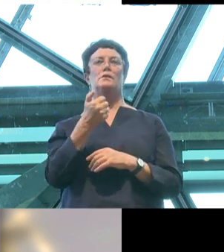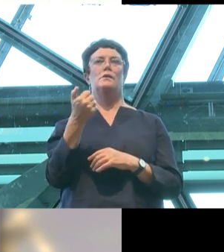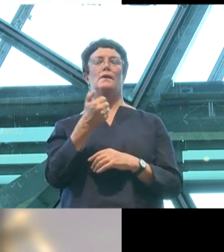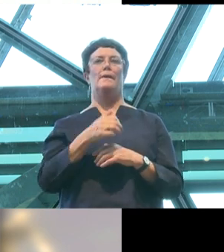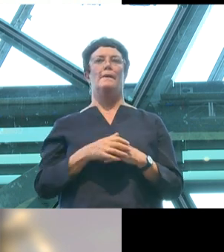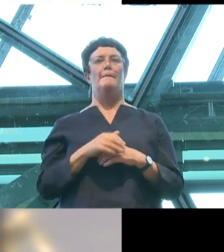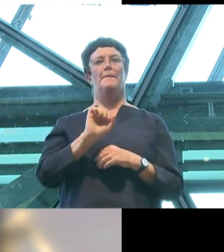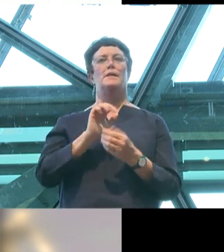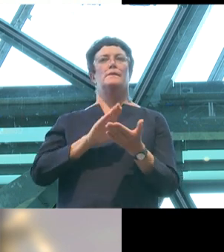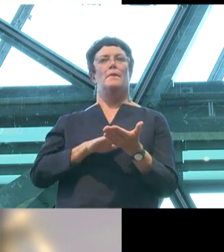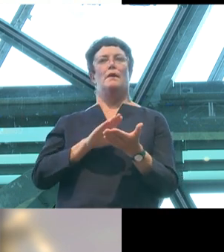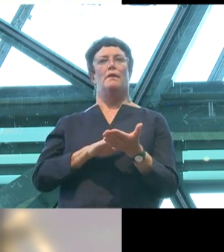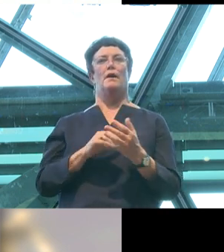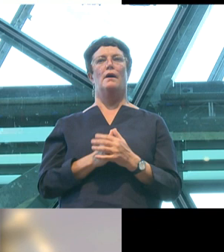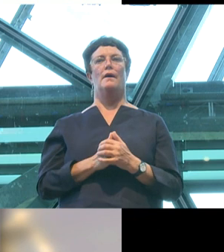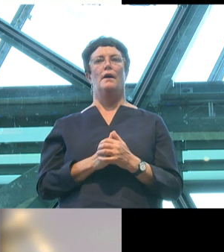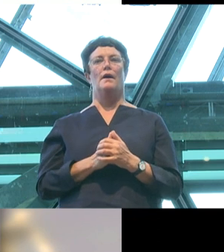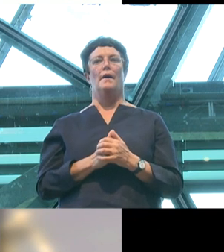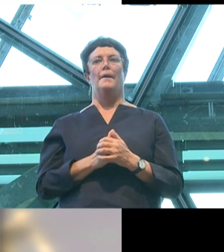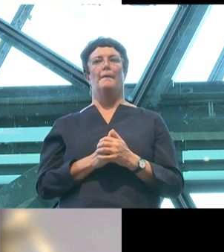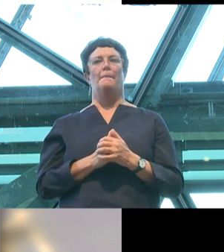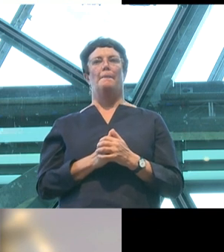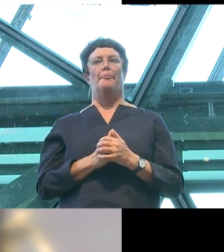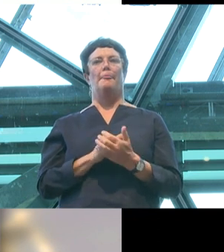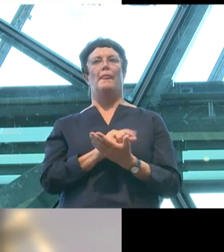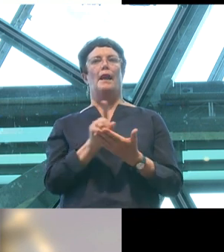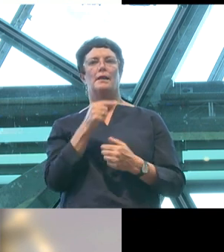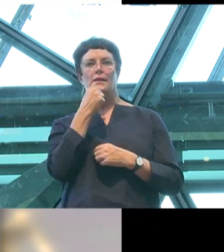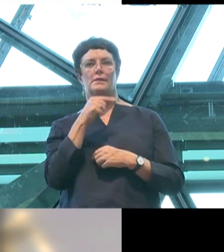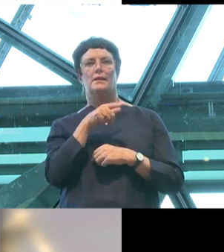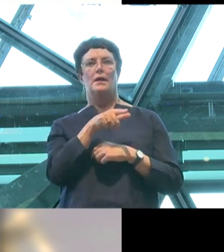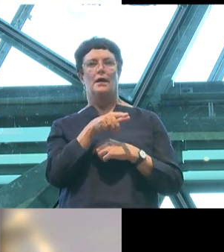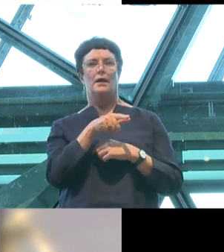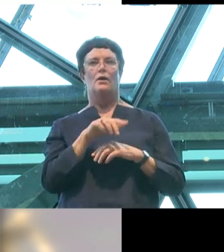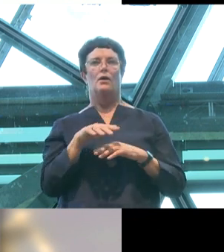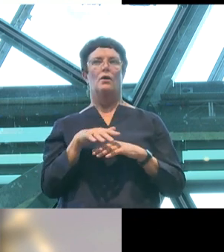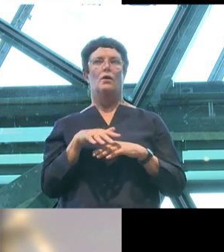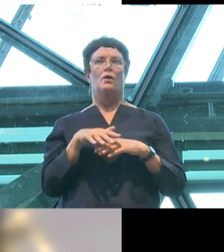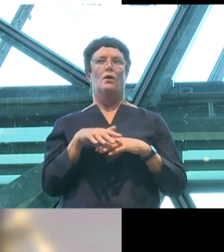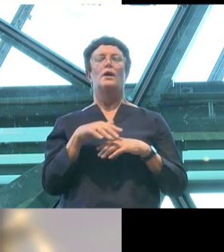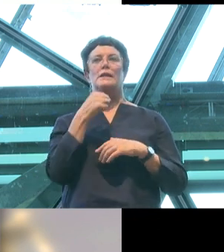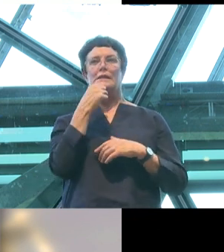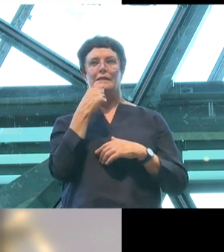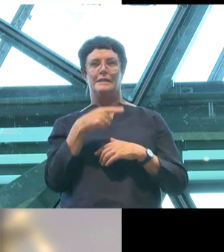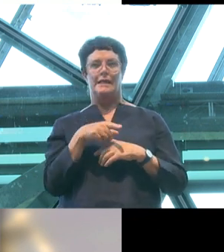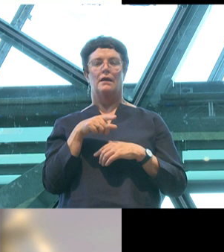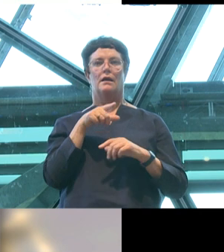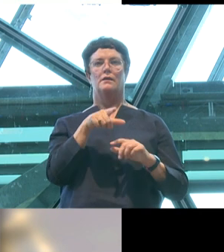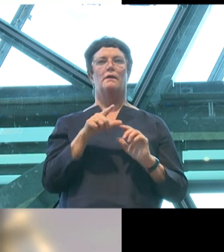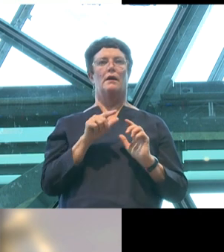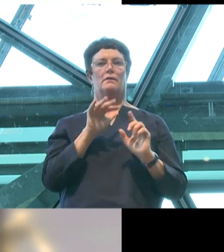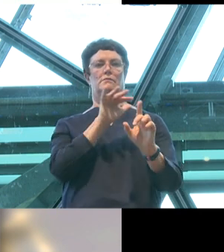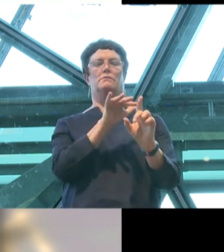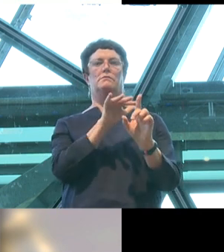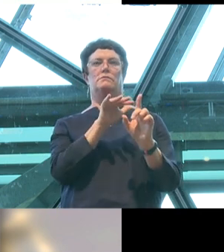His mother, Amanda, raged that her son had been bullied to death for being gay to the Queensland media. And the headline in the Courier Mail that day was tough